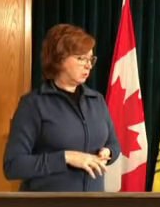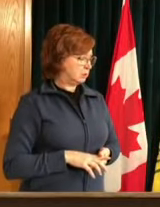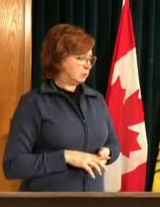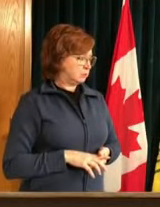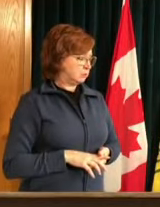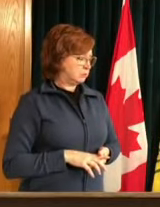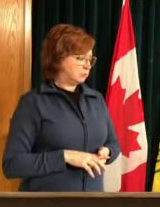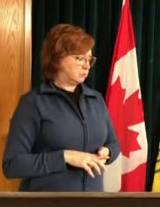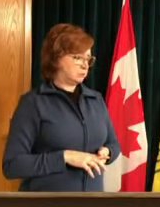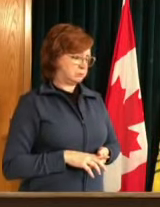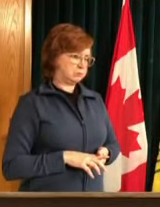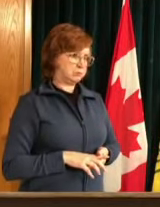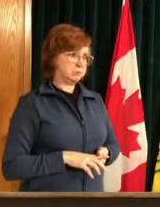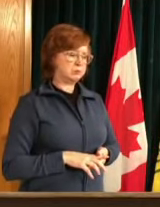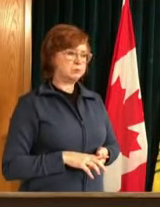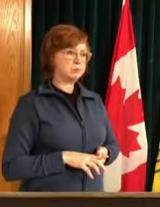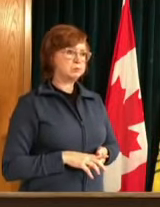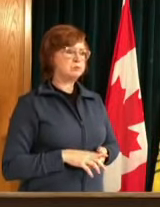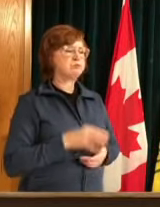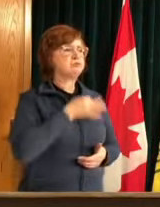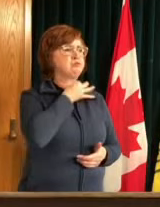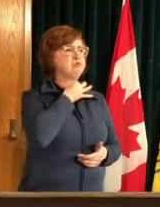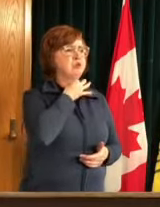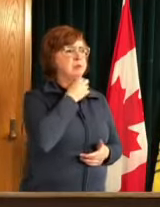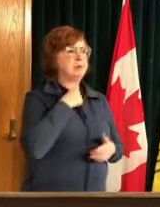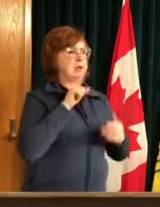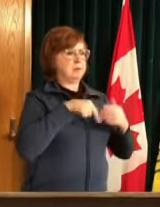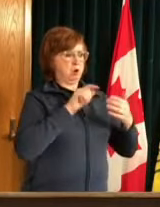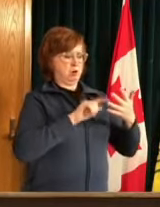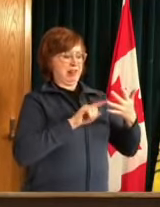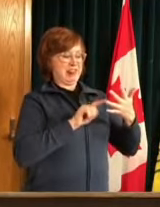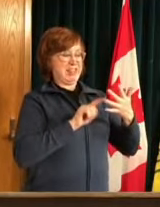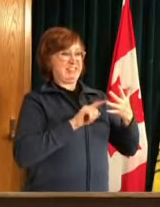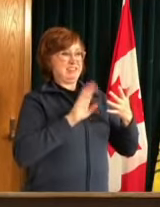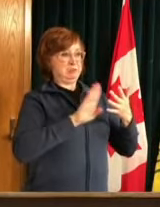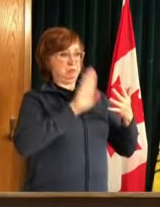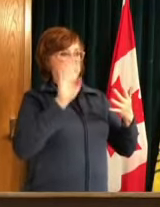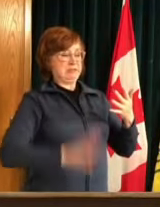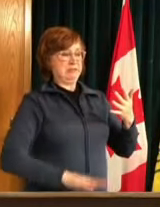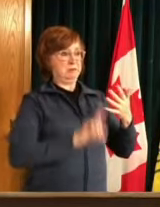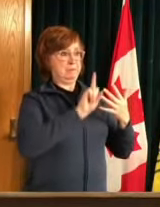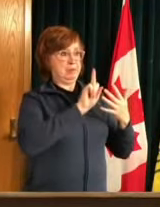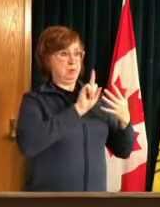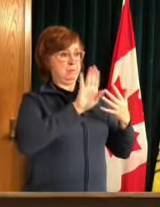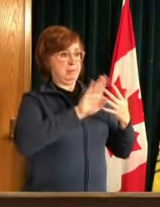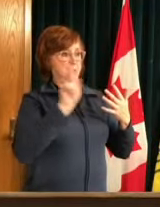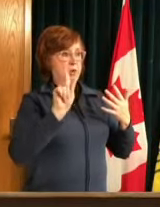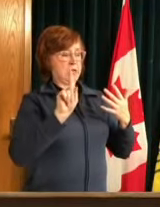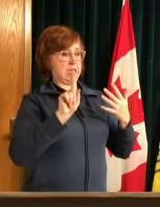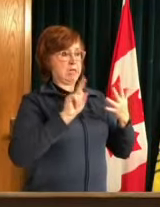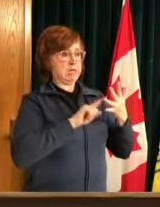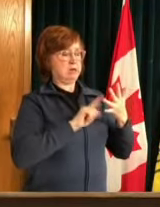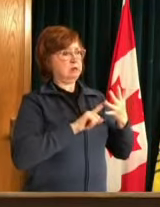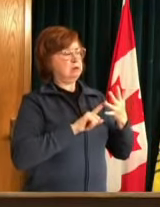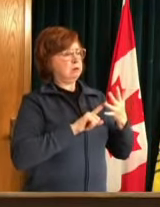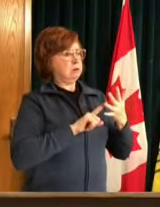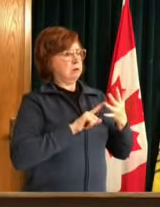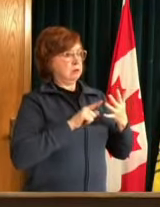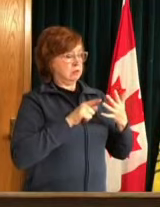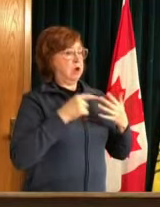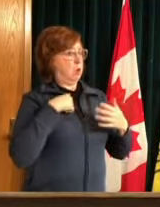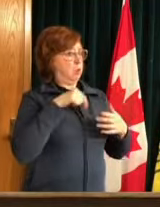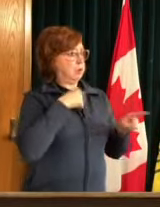if we can learn any more about the uh brazilian variants discovered how concerned are you about those because we have seen say in alberta